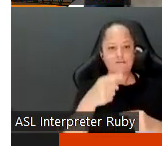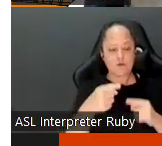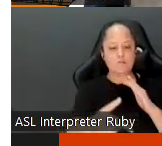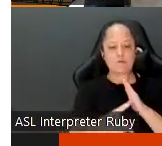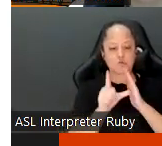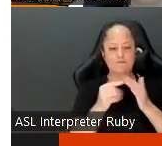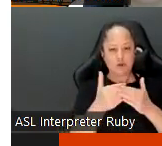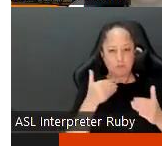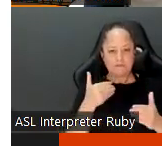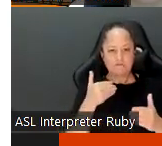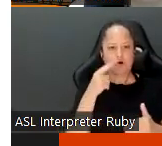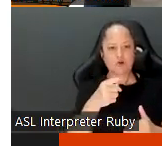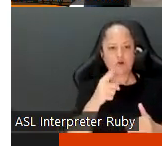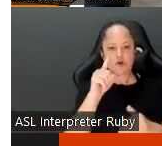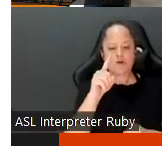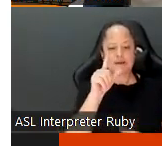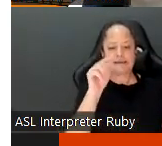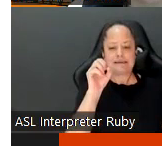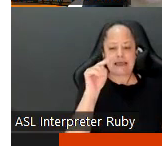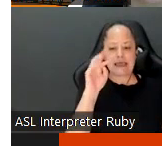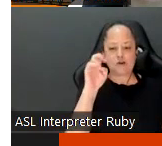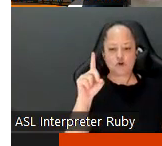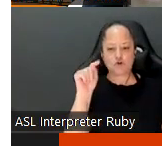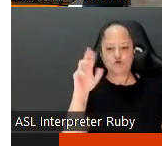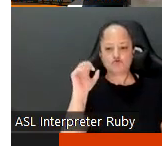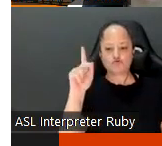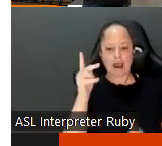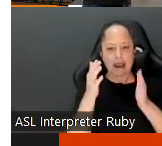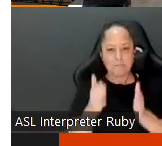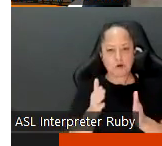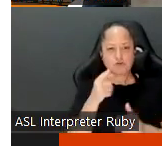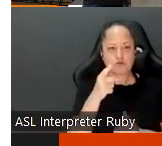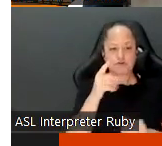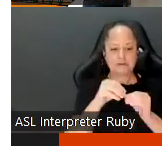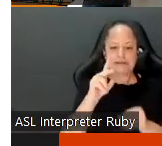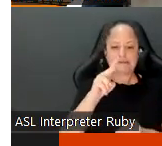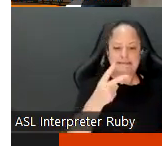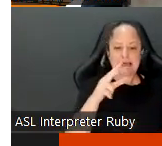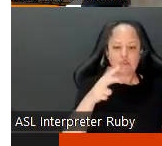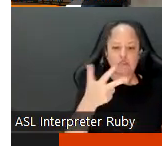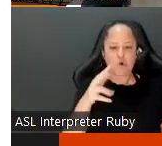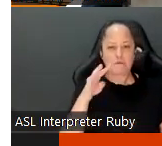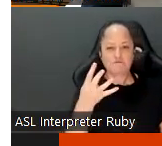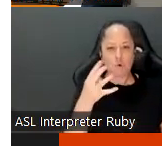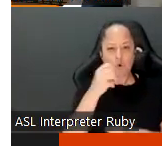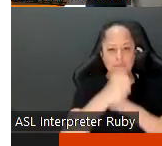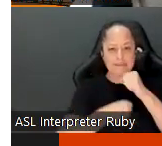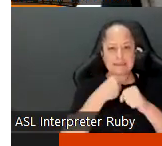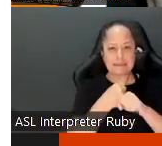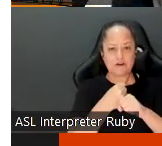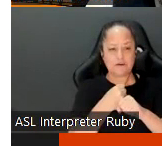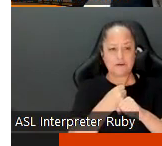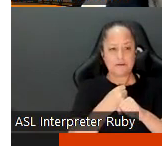before like if you're a tenure track um person or you're in your second third fourth year as um